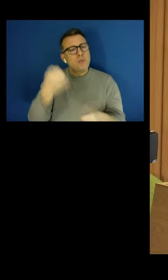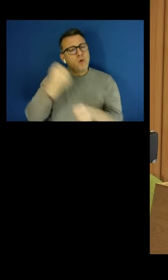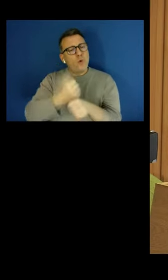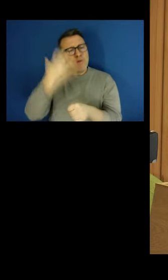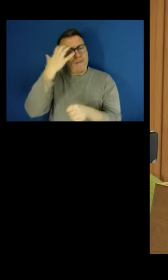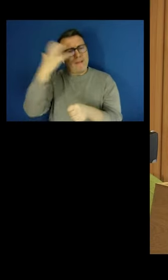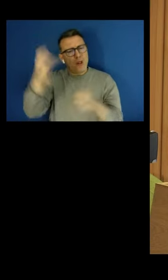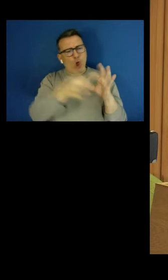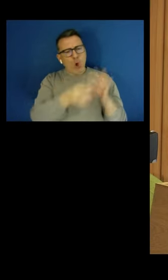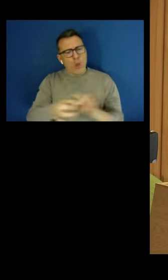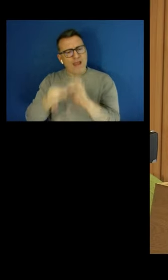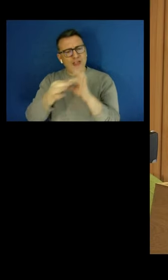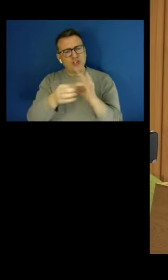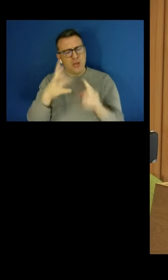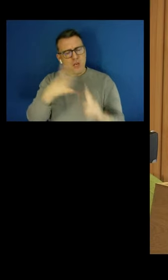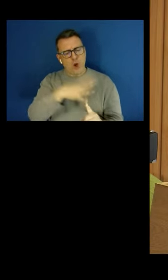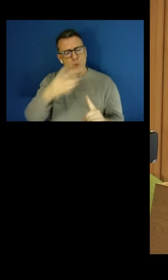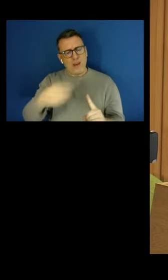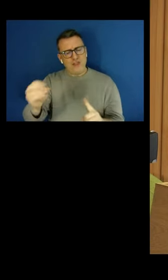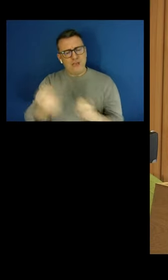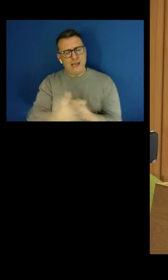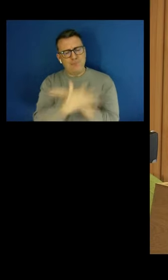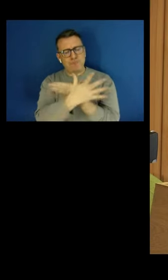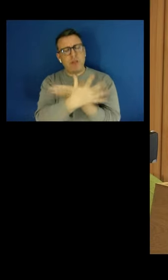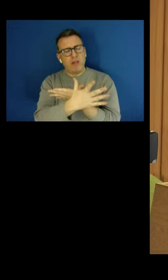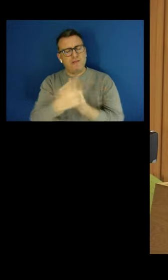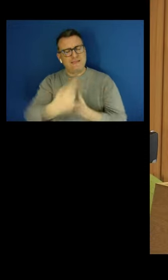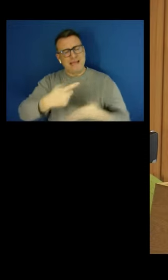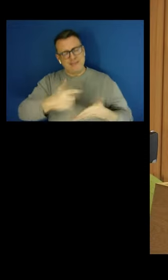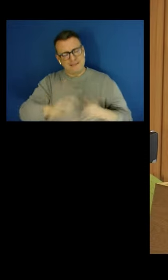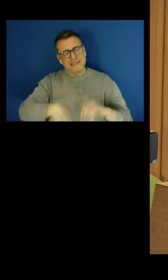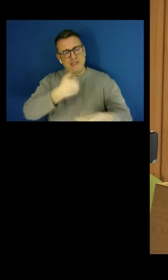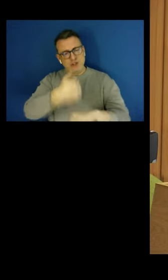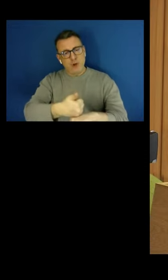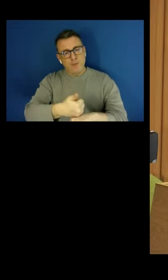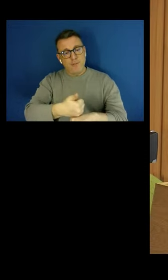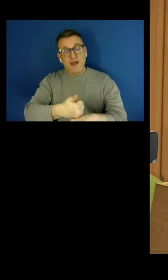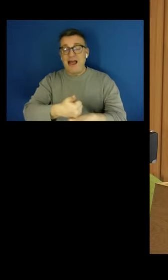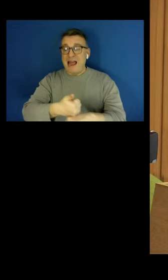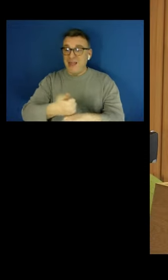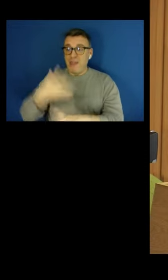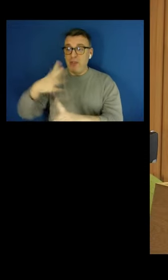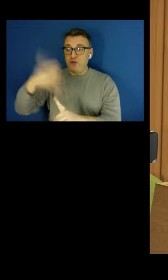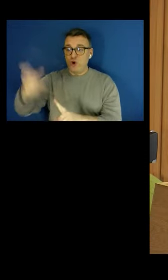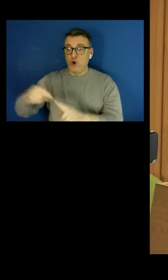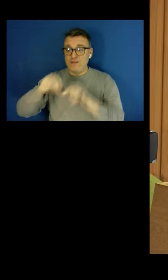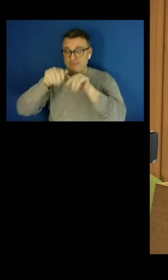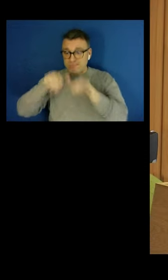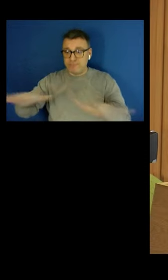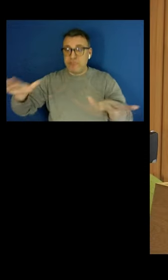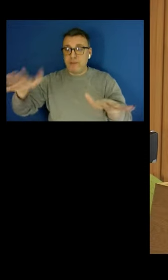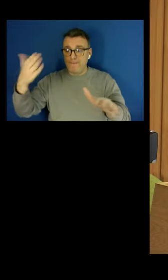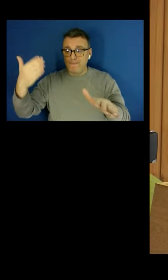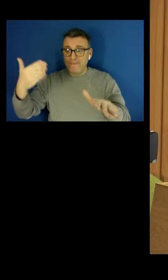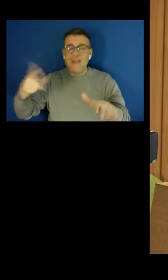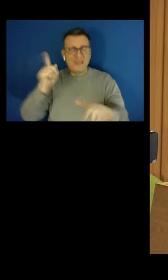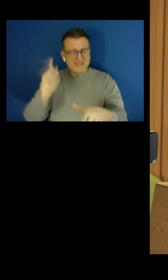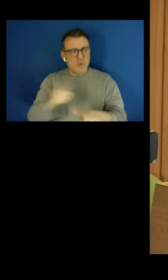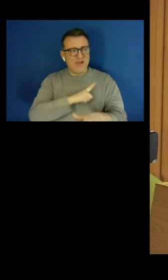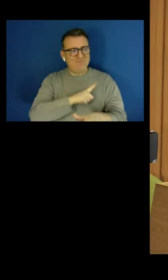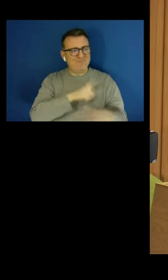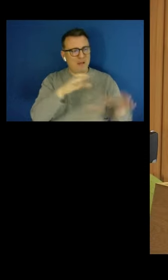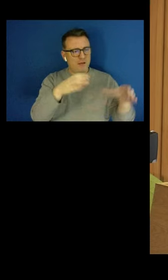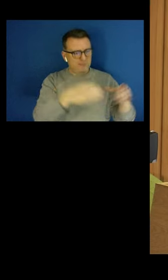Conservatives. And that cross-party consensus, I think, has been key to its success. The proportion